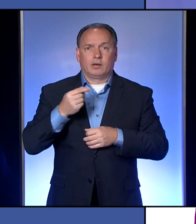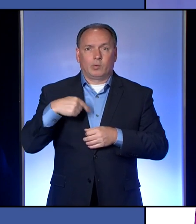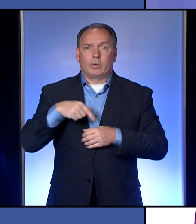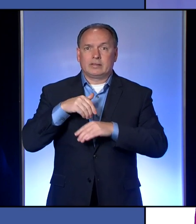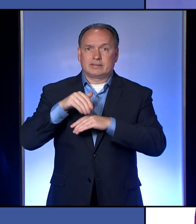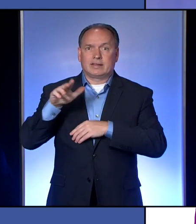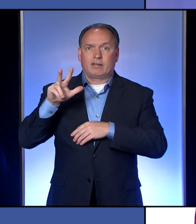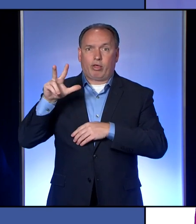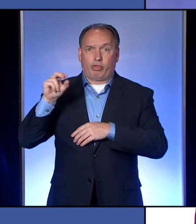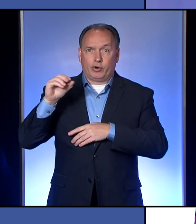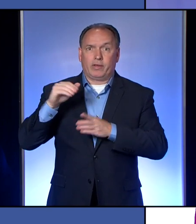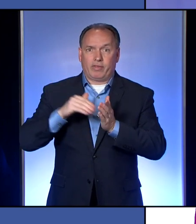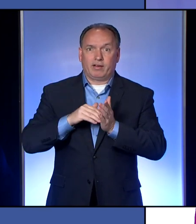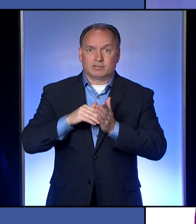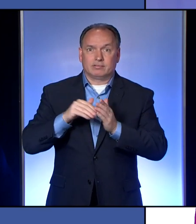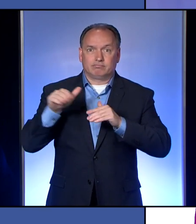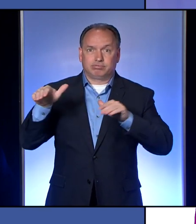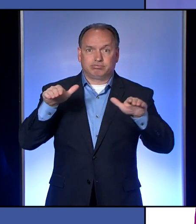that have been